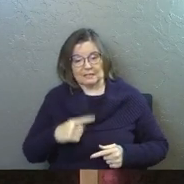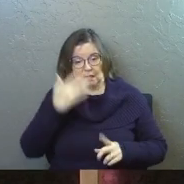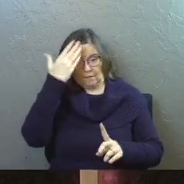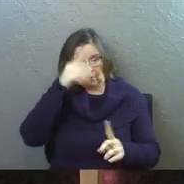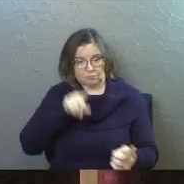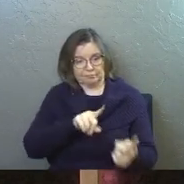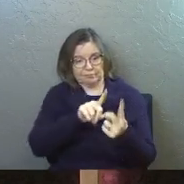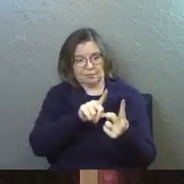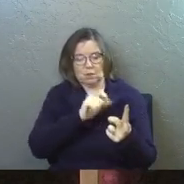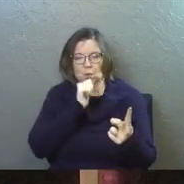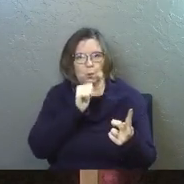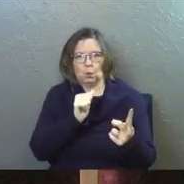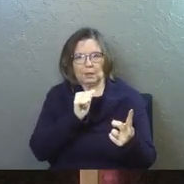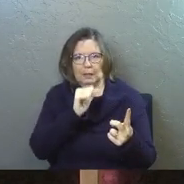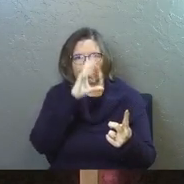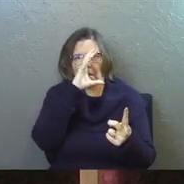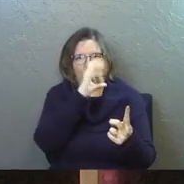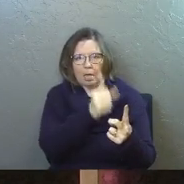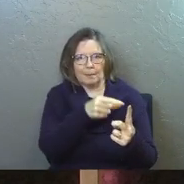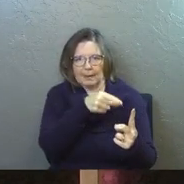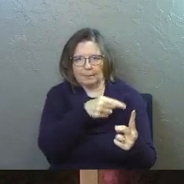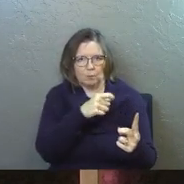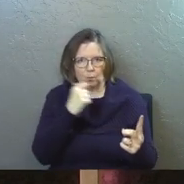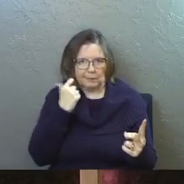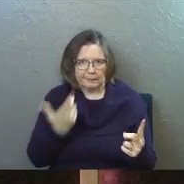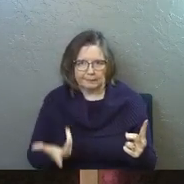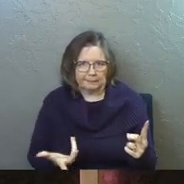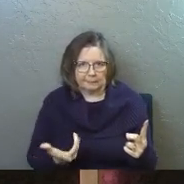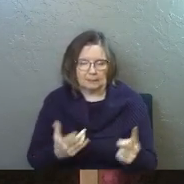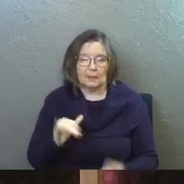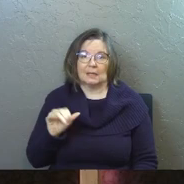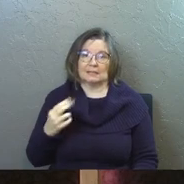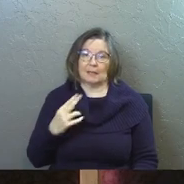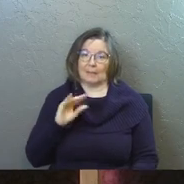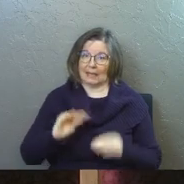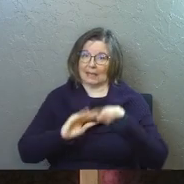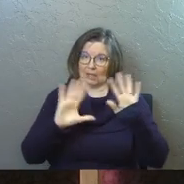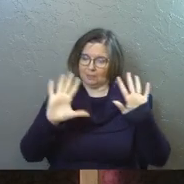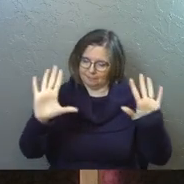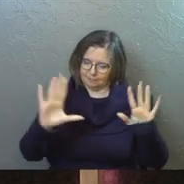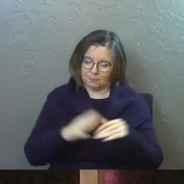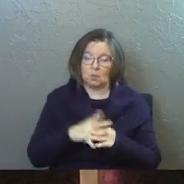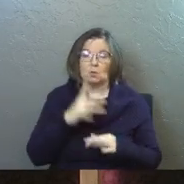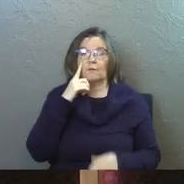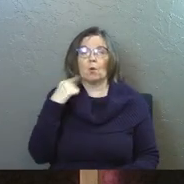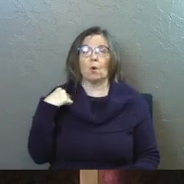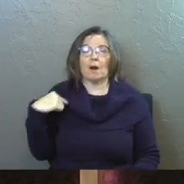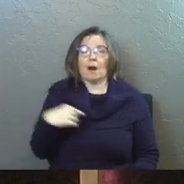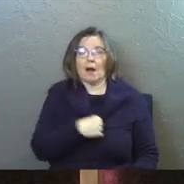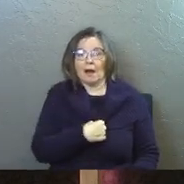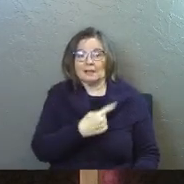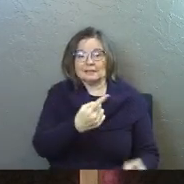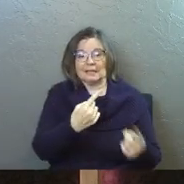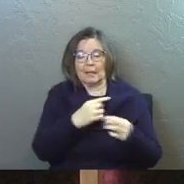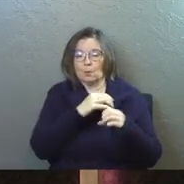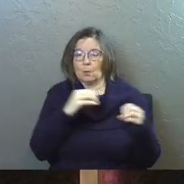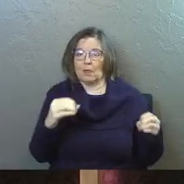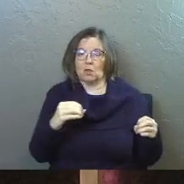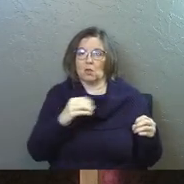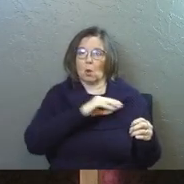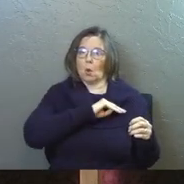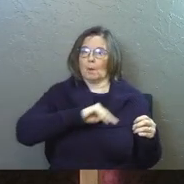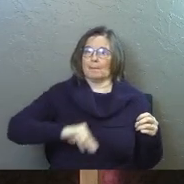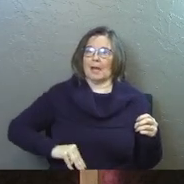front of you, you would not be drawn to him. Isaiah is making it very clear. So for us, he came with no majesty